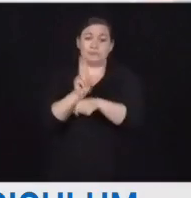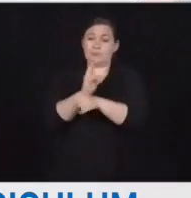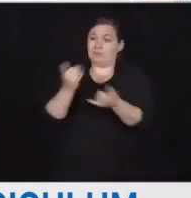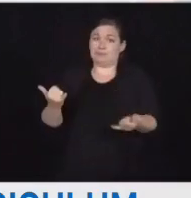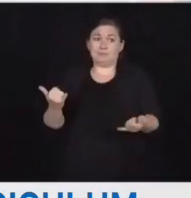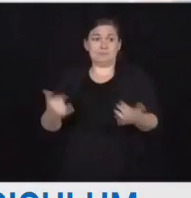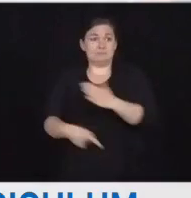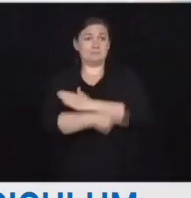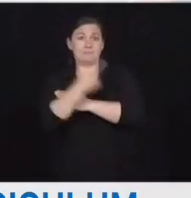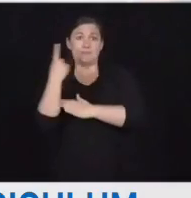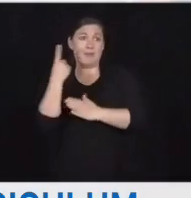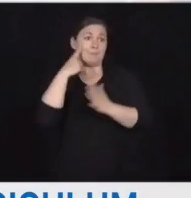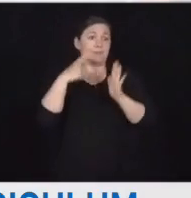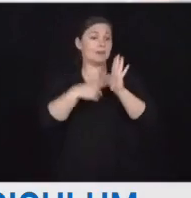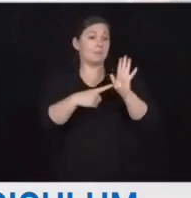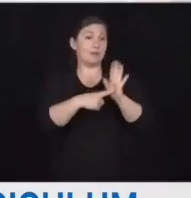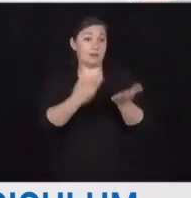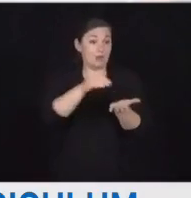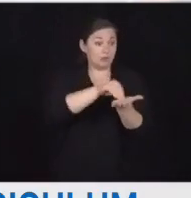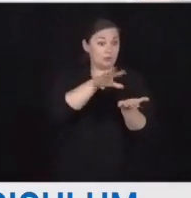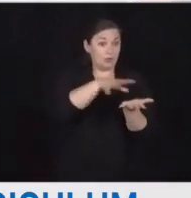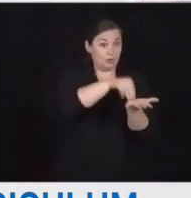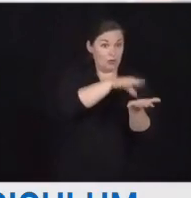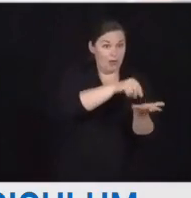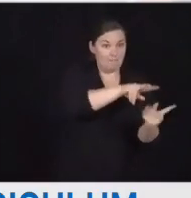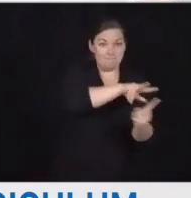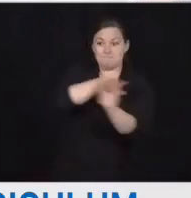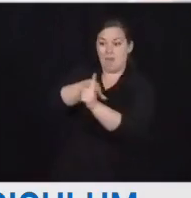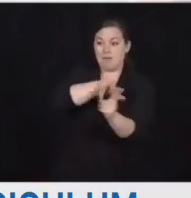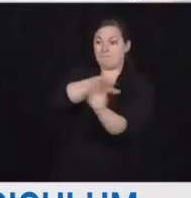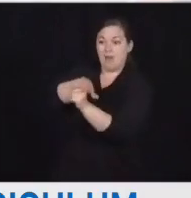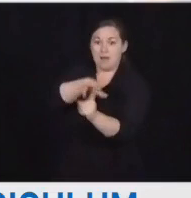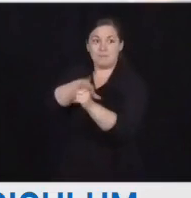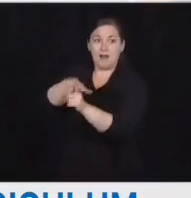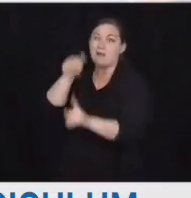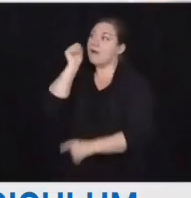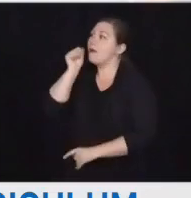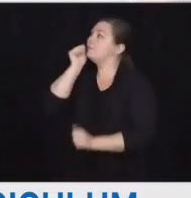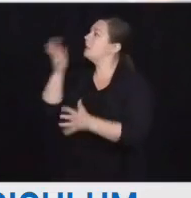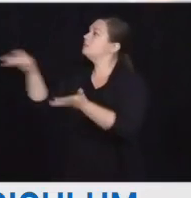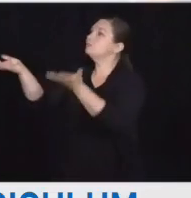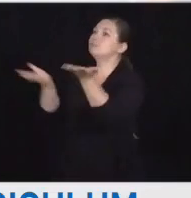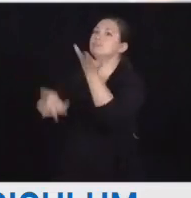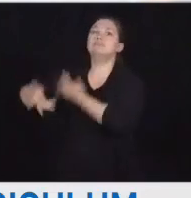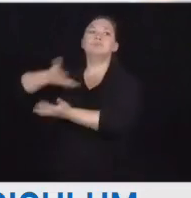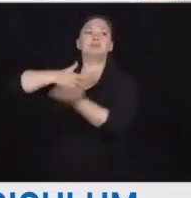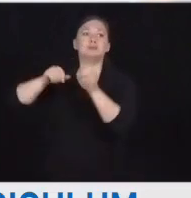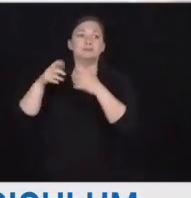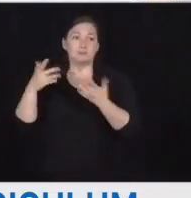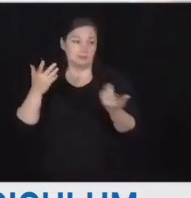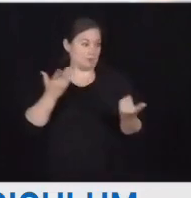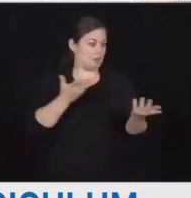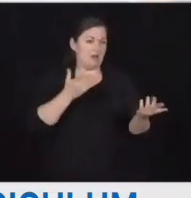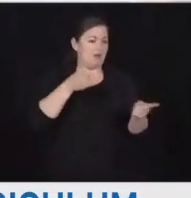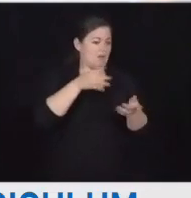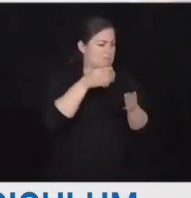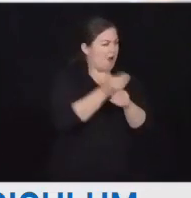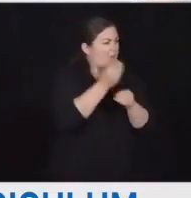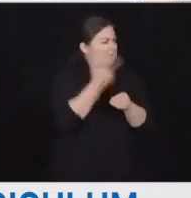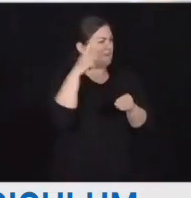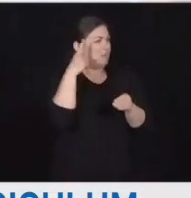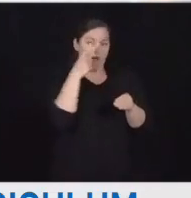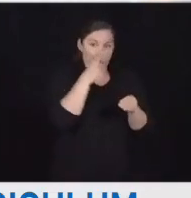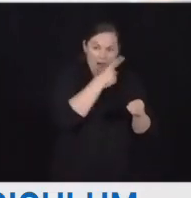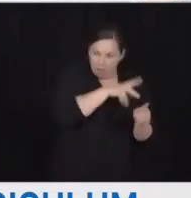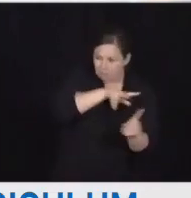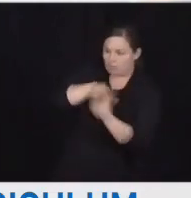developed by some of the brightest minds in the province. Its development was supported by leading-edge research and advice from academics, from math education